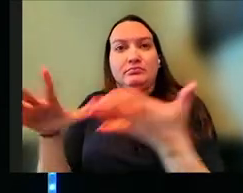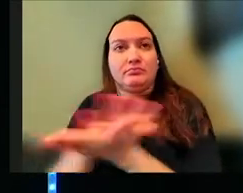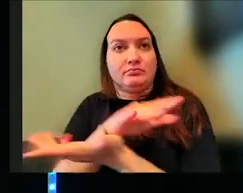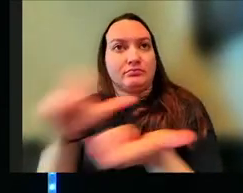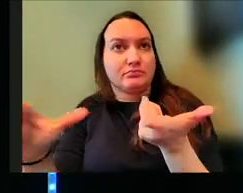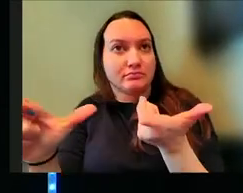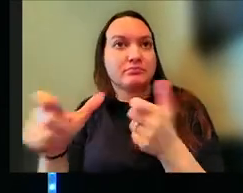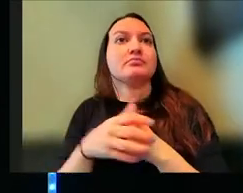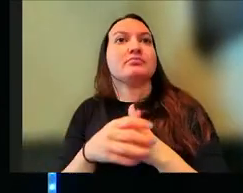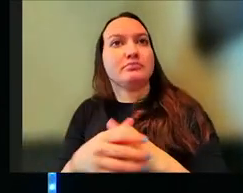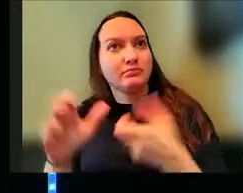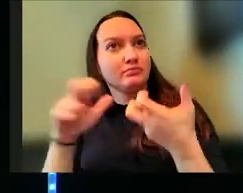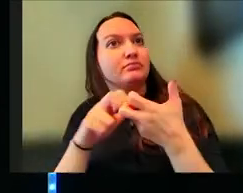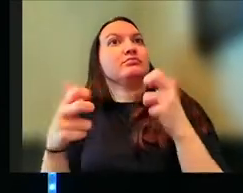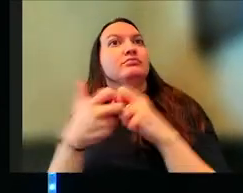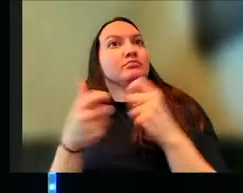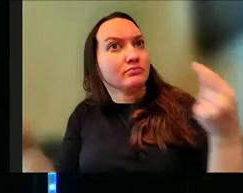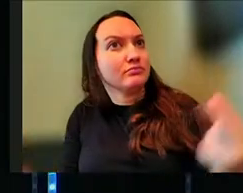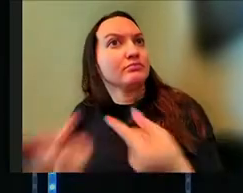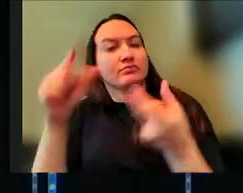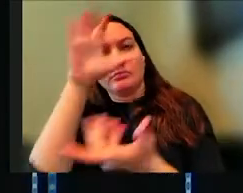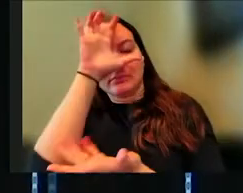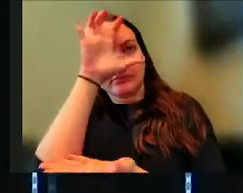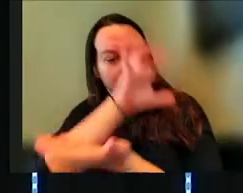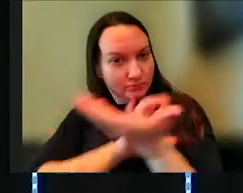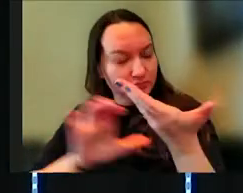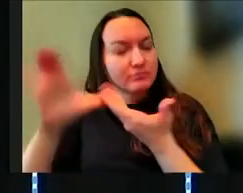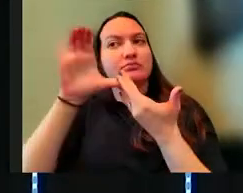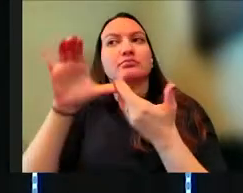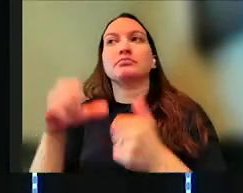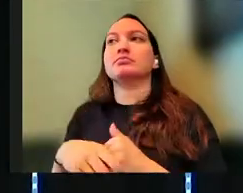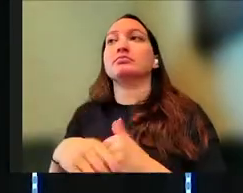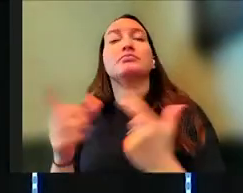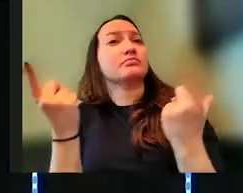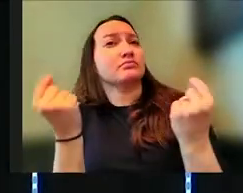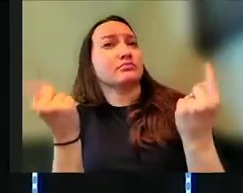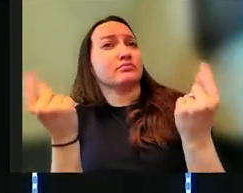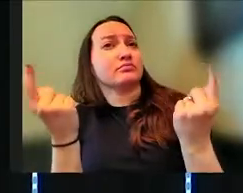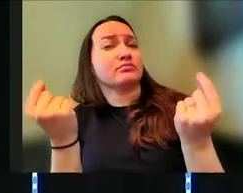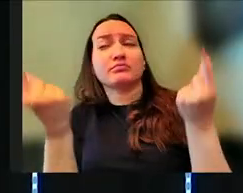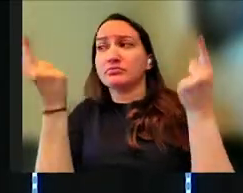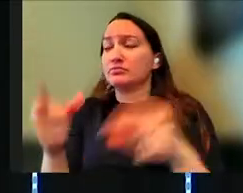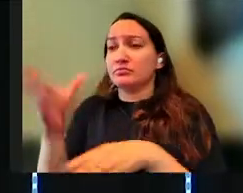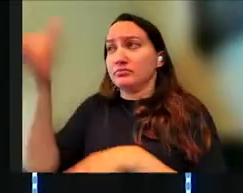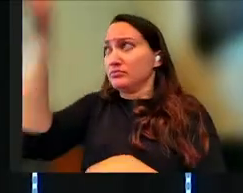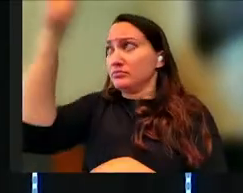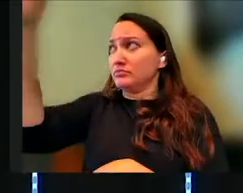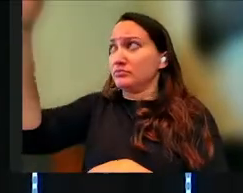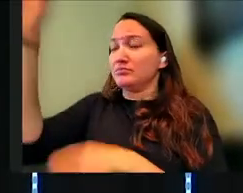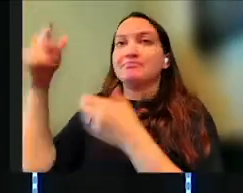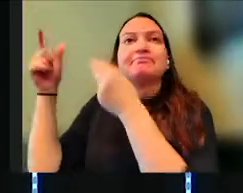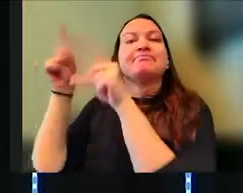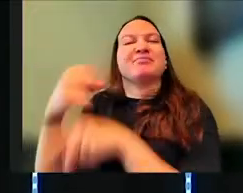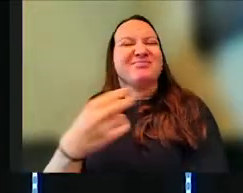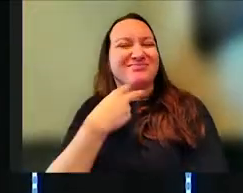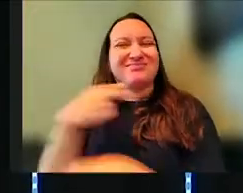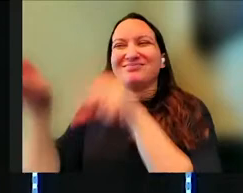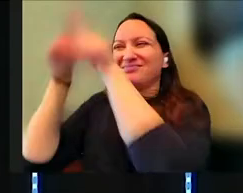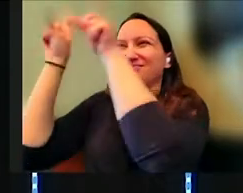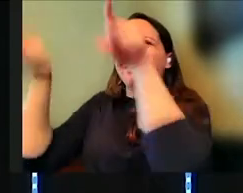there's problems, there's hurt, there's confusion, right? What we're doing when we do that is we're putting God in a box, if you've ever done that before.